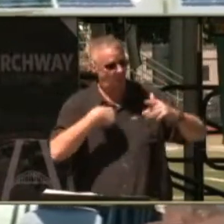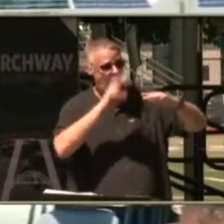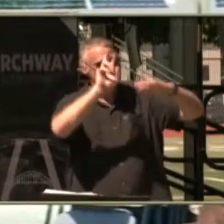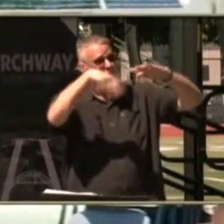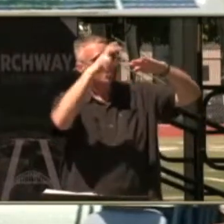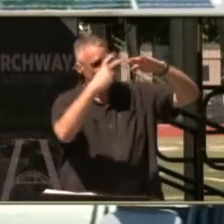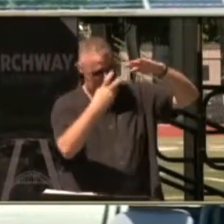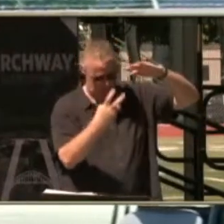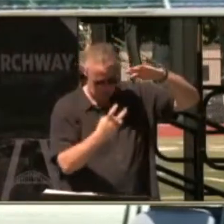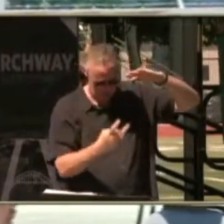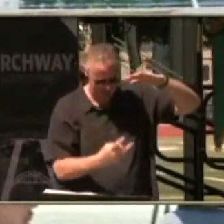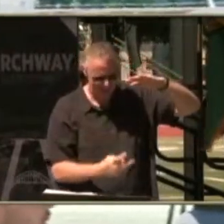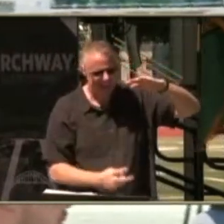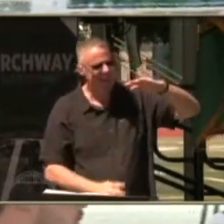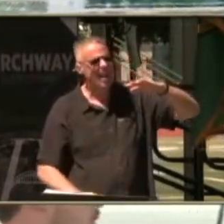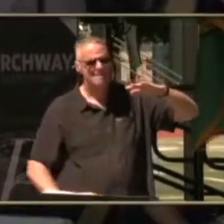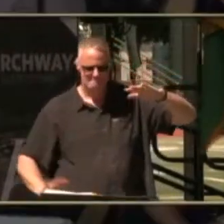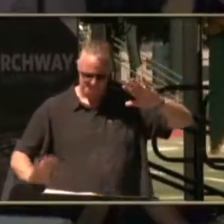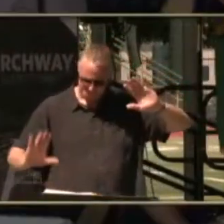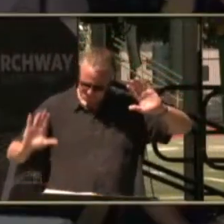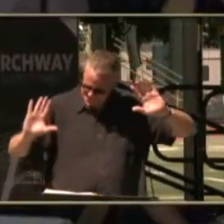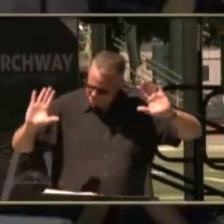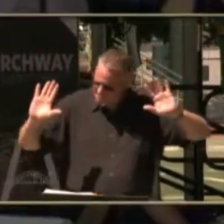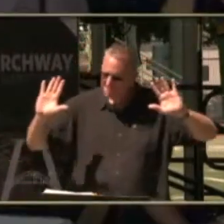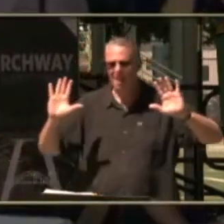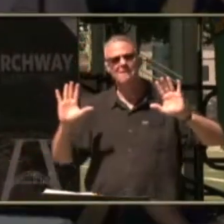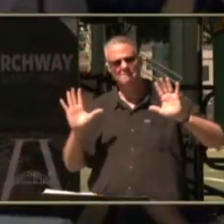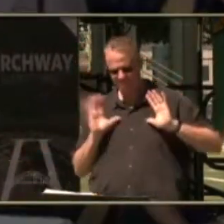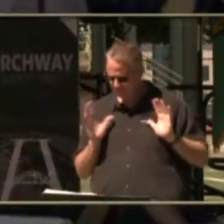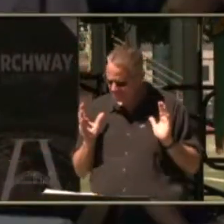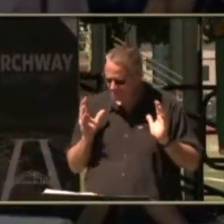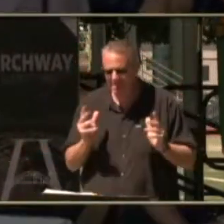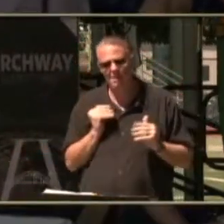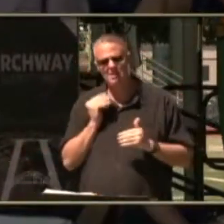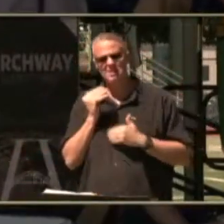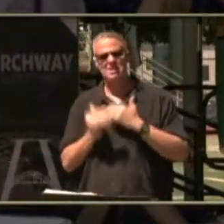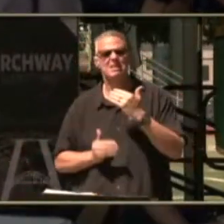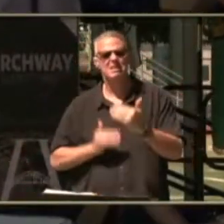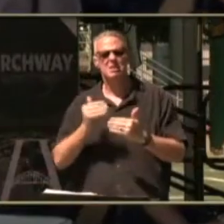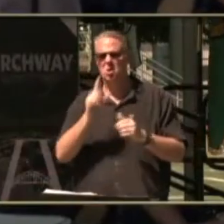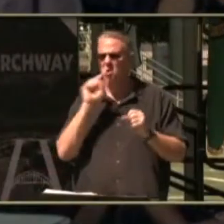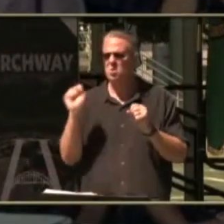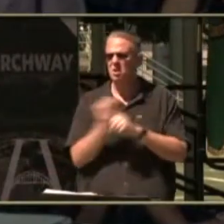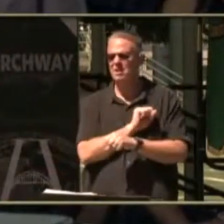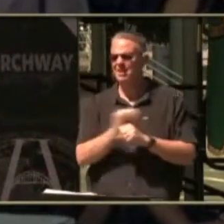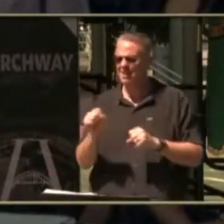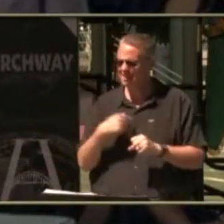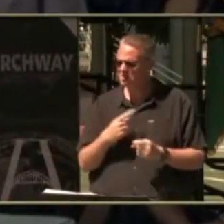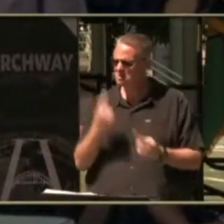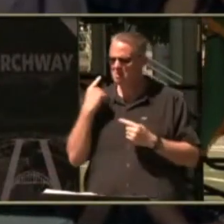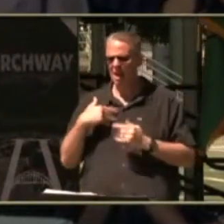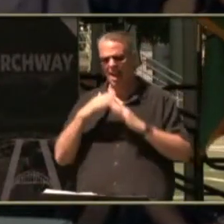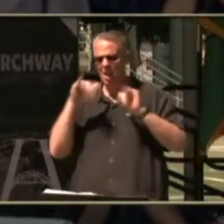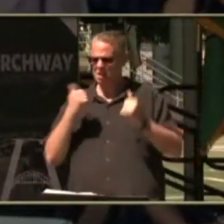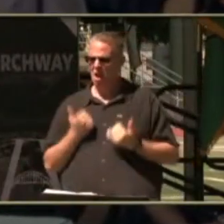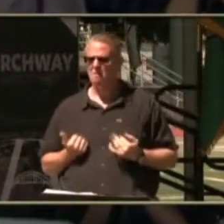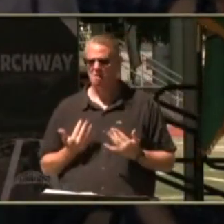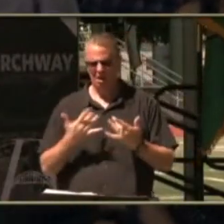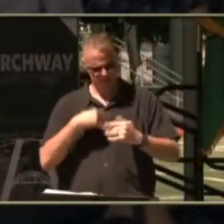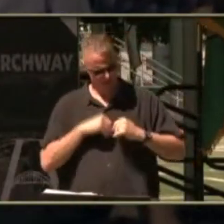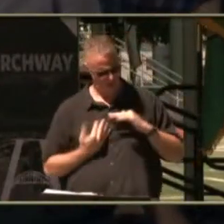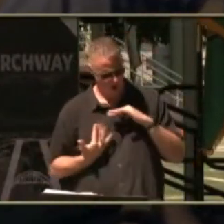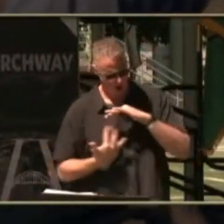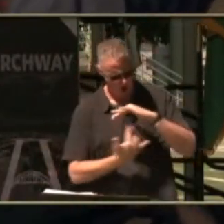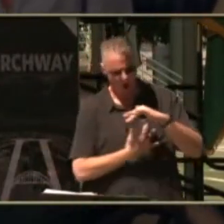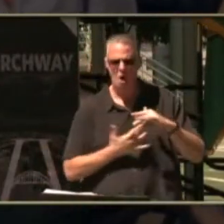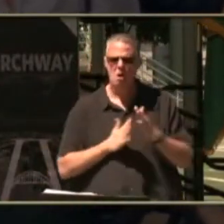and it's deep it's too deep oh it's been some years a miss my heart doesn't feel they are burning in